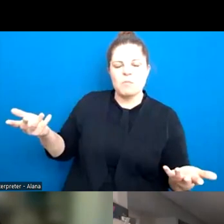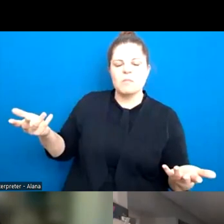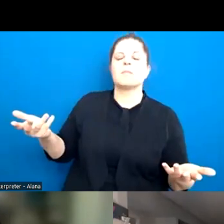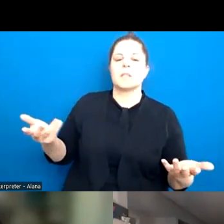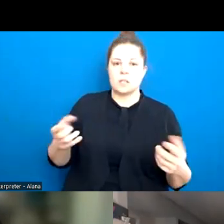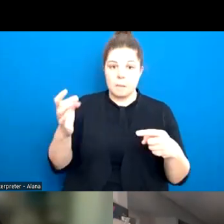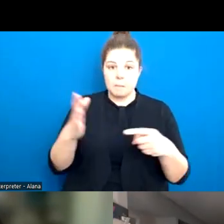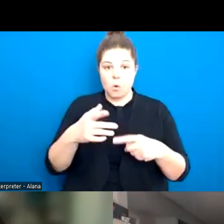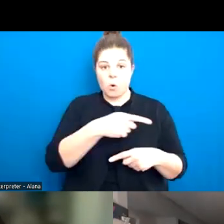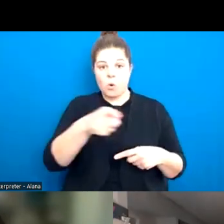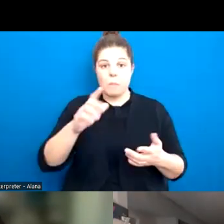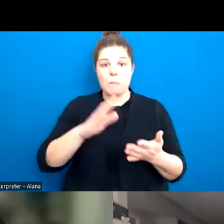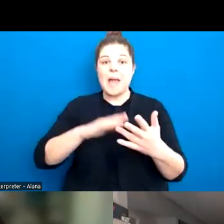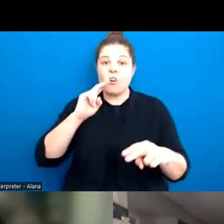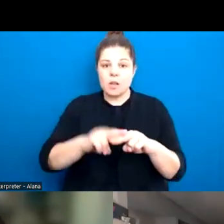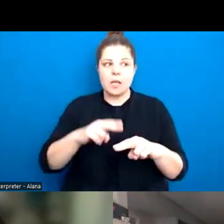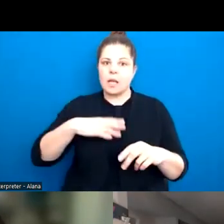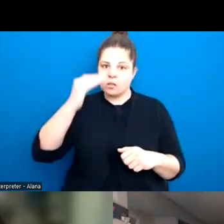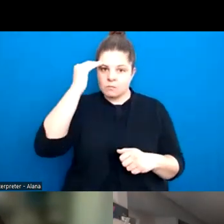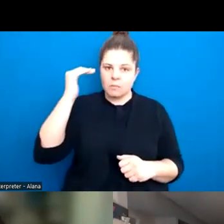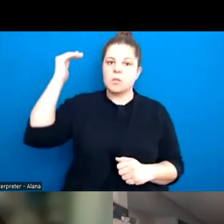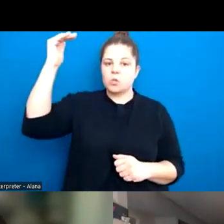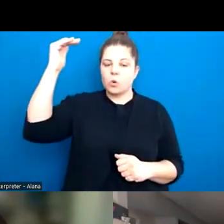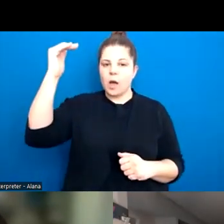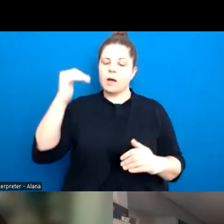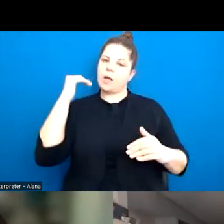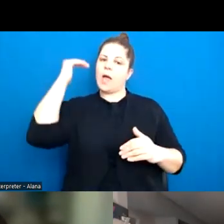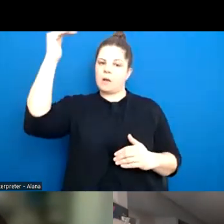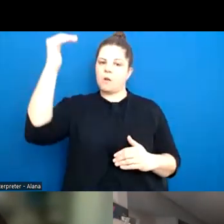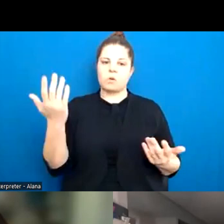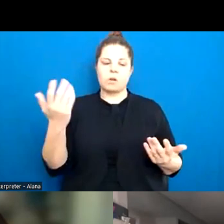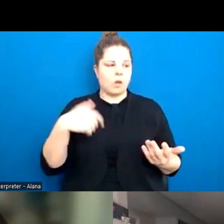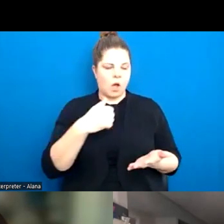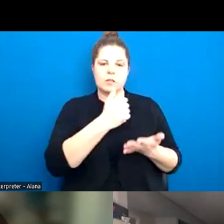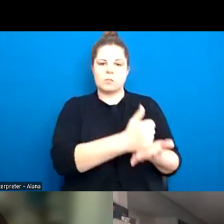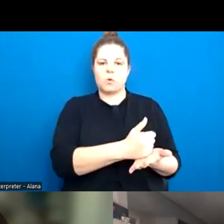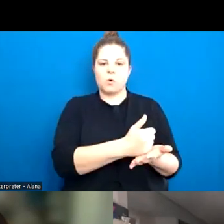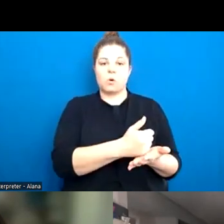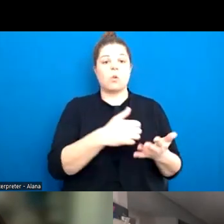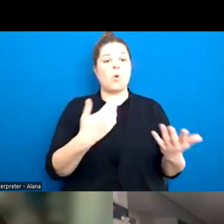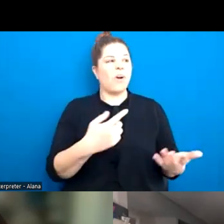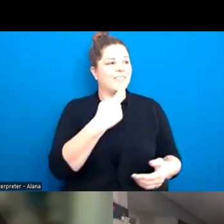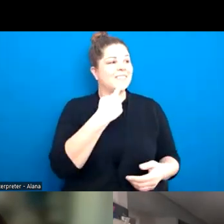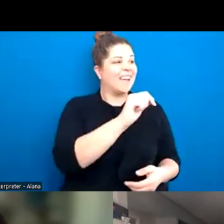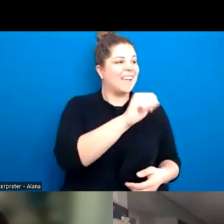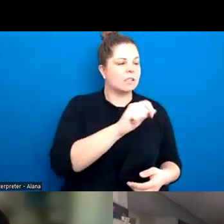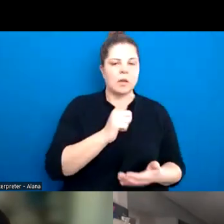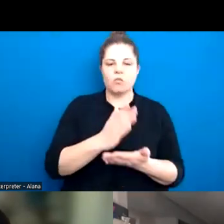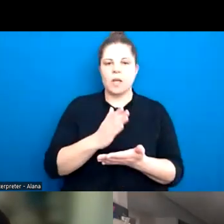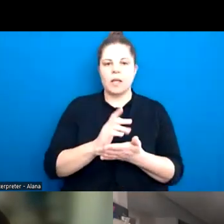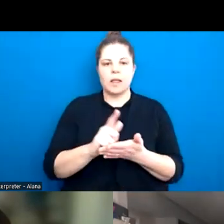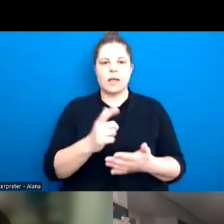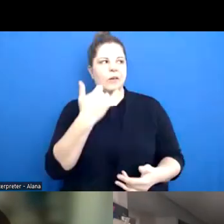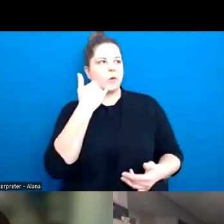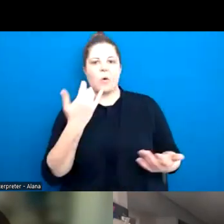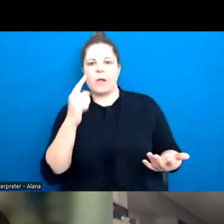parent and think, am I being the grown up here? You know, am I being the support that they need? Or am I kind of making this about you didn't follow the rules? Um, one